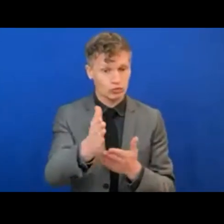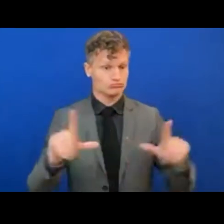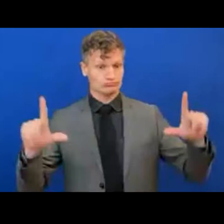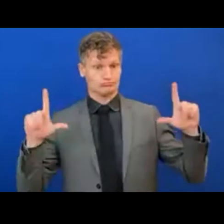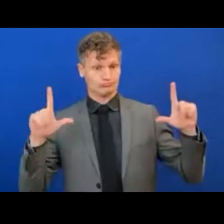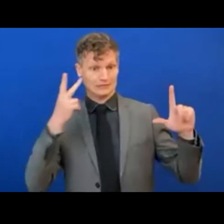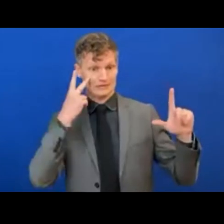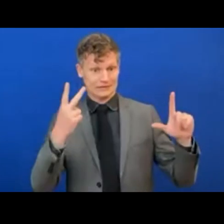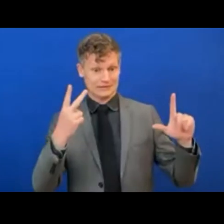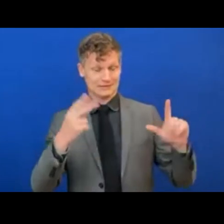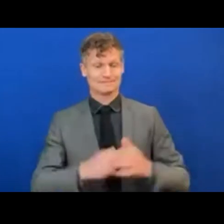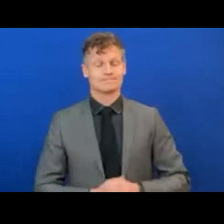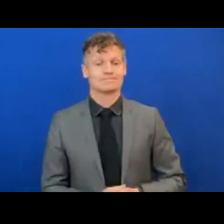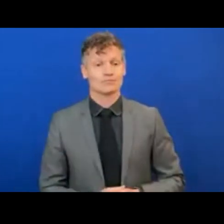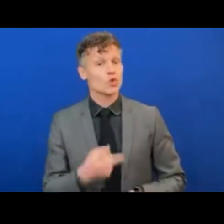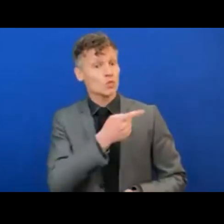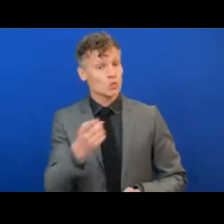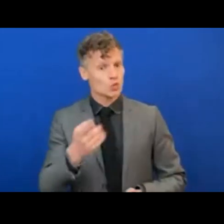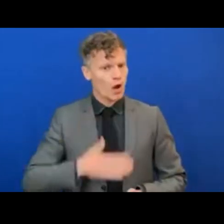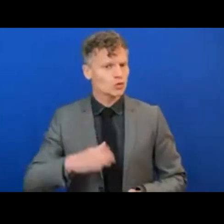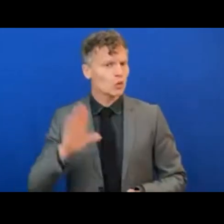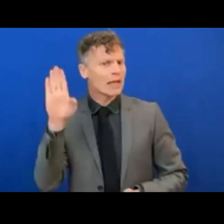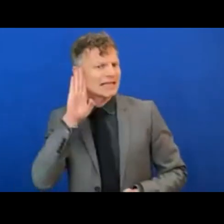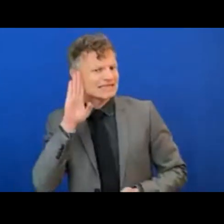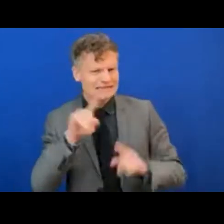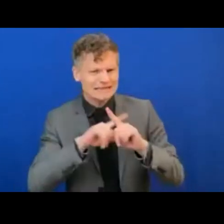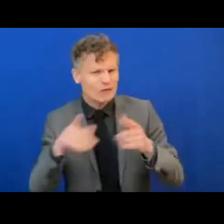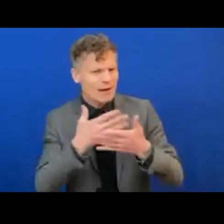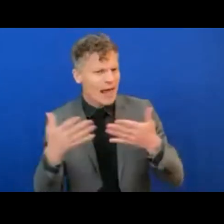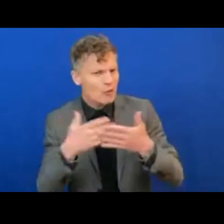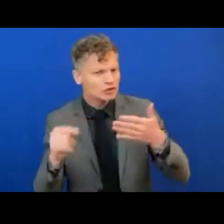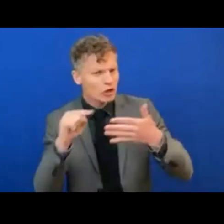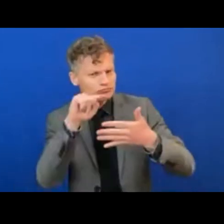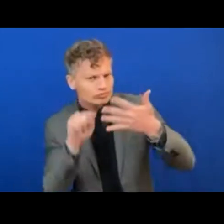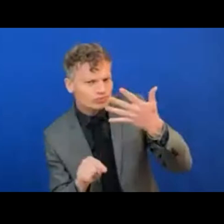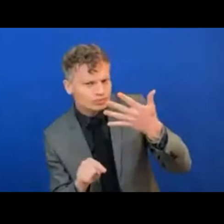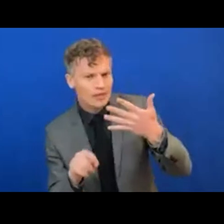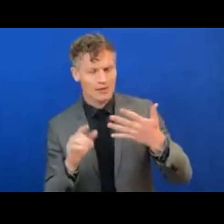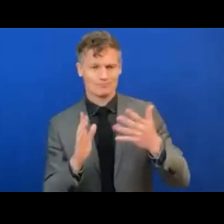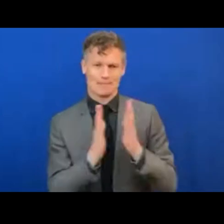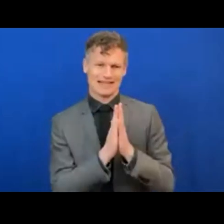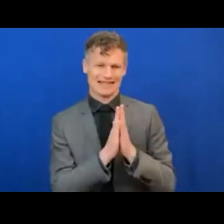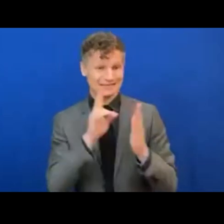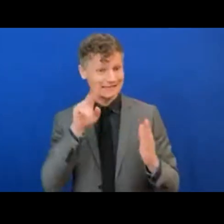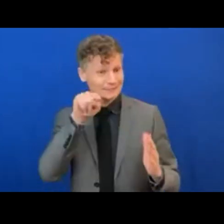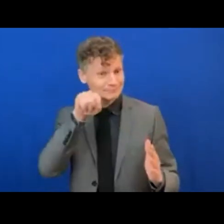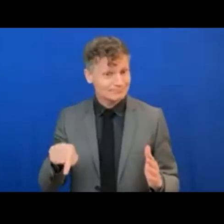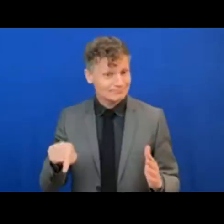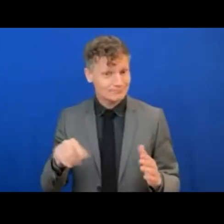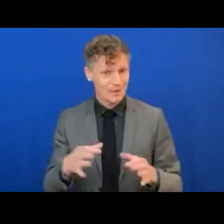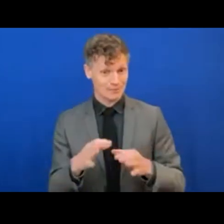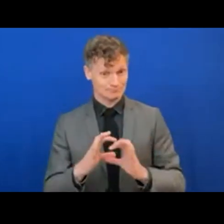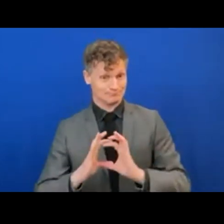To listen to the available interpretation channels, please click on interpretation at the bottom